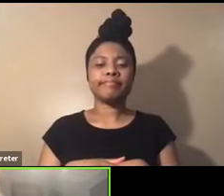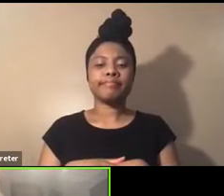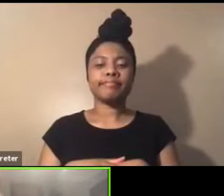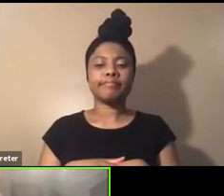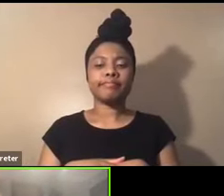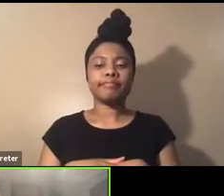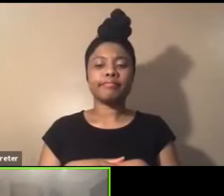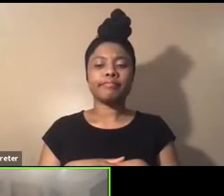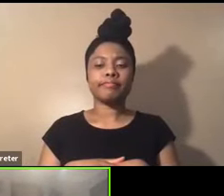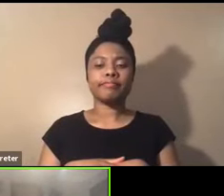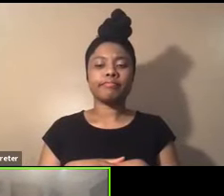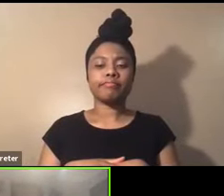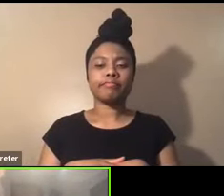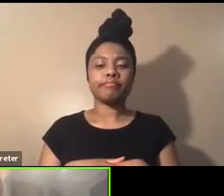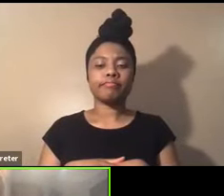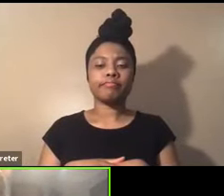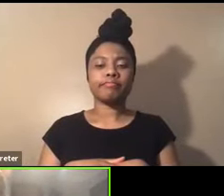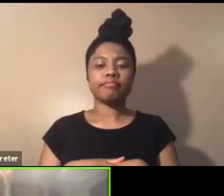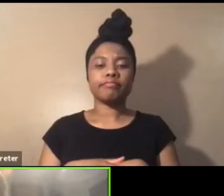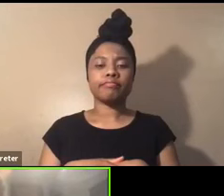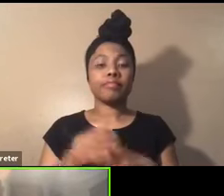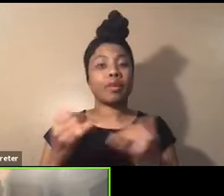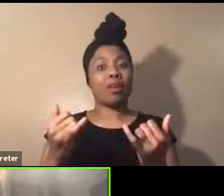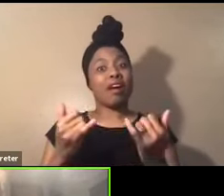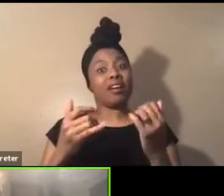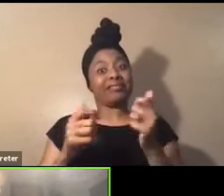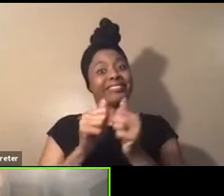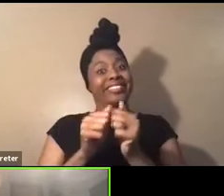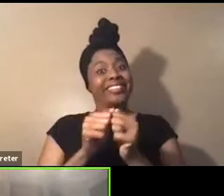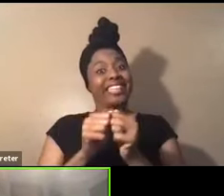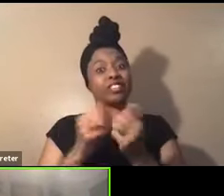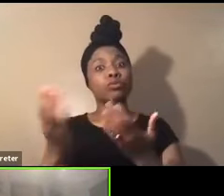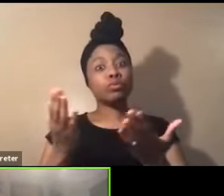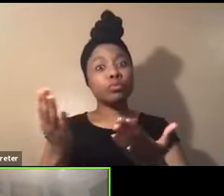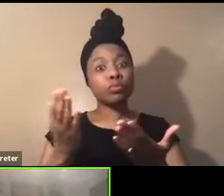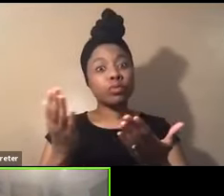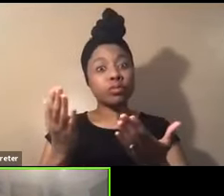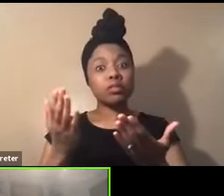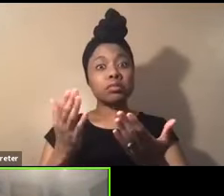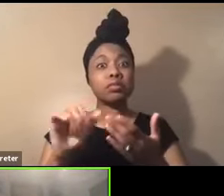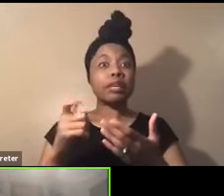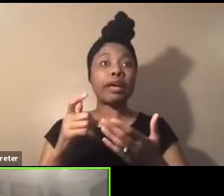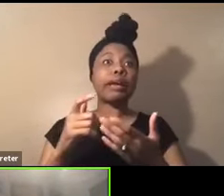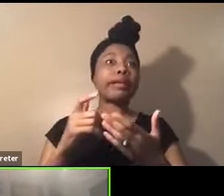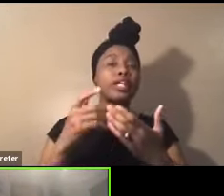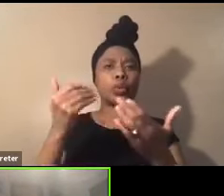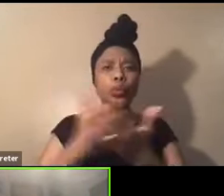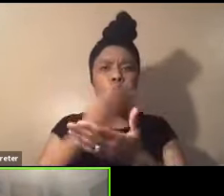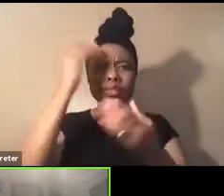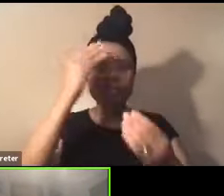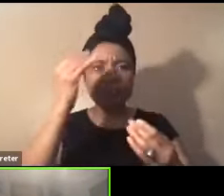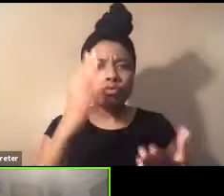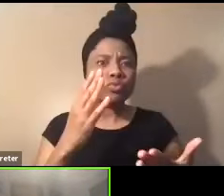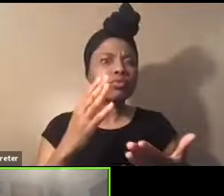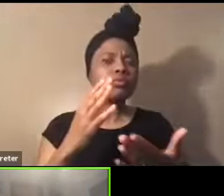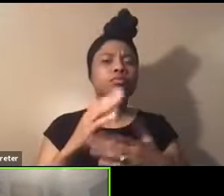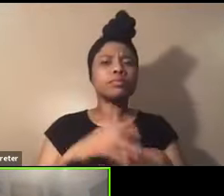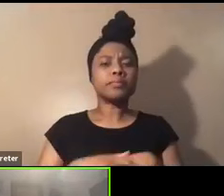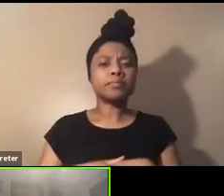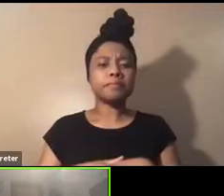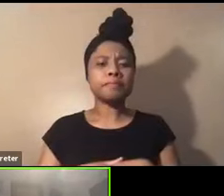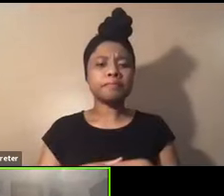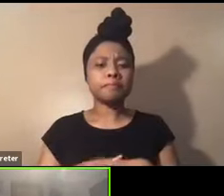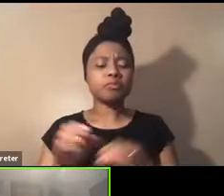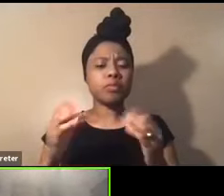now a, um, a texting service so that, you know, any update information, and this is,